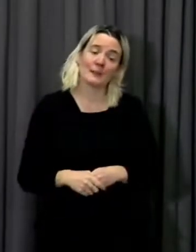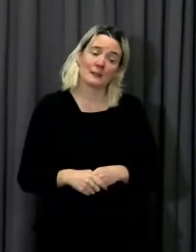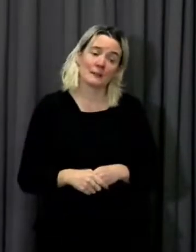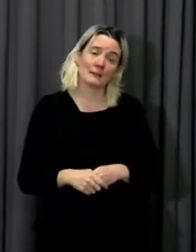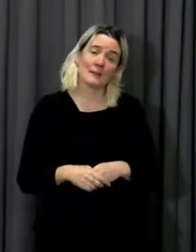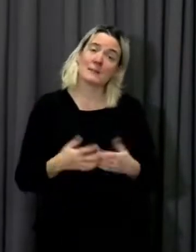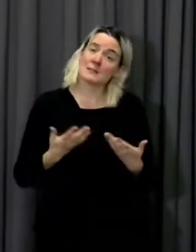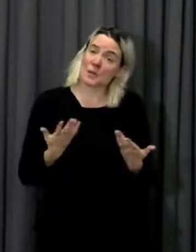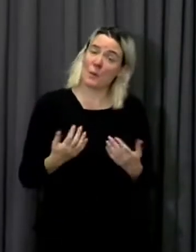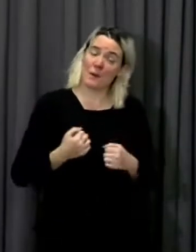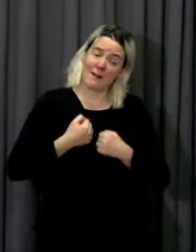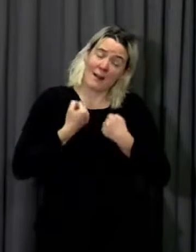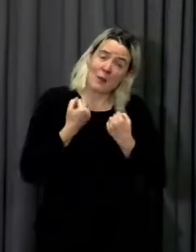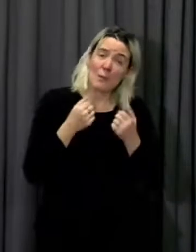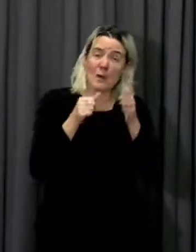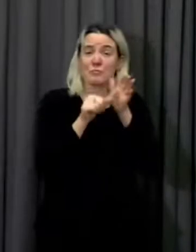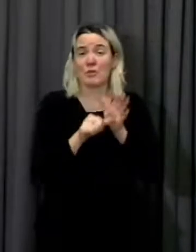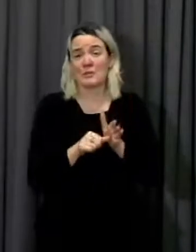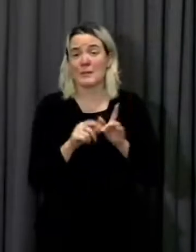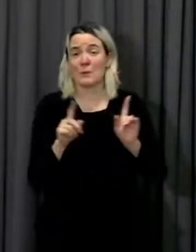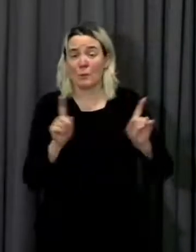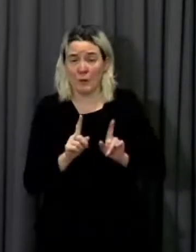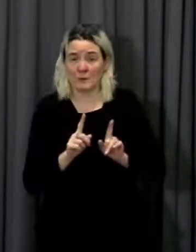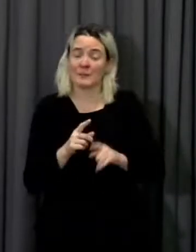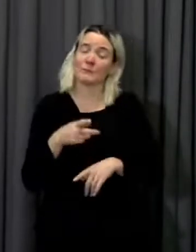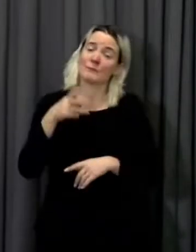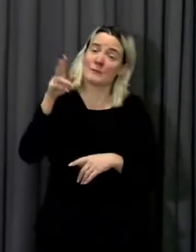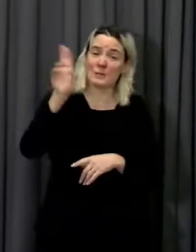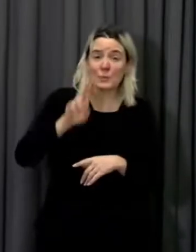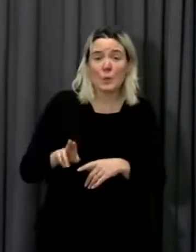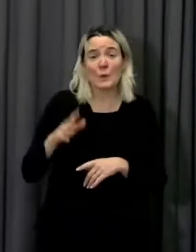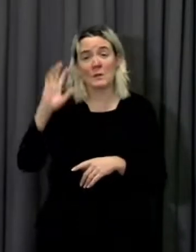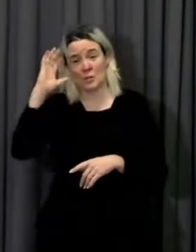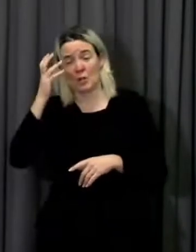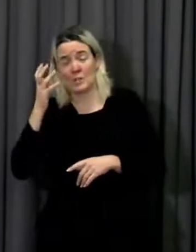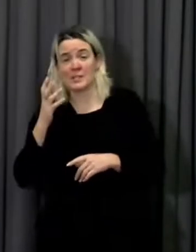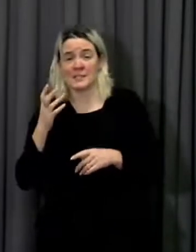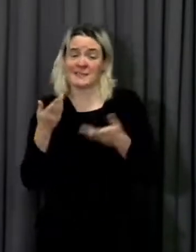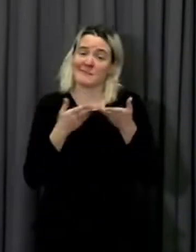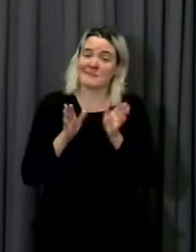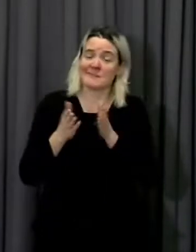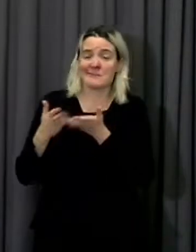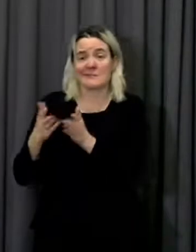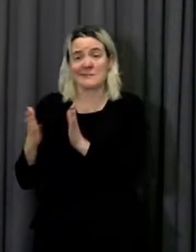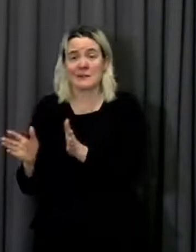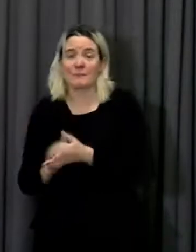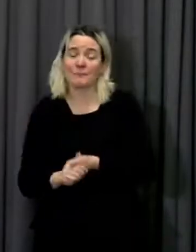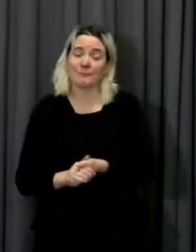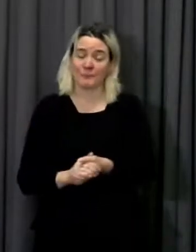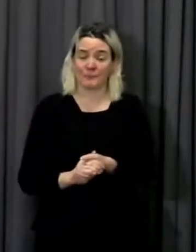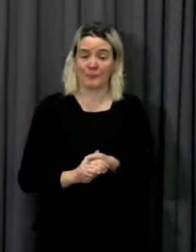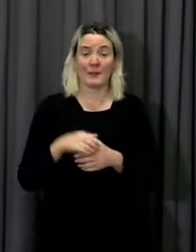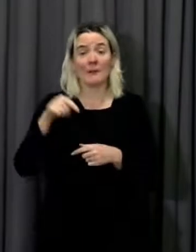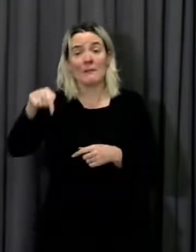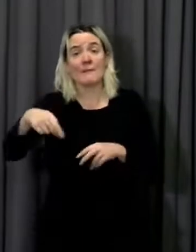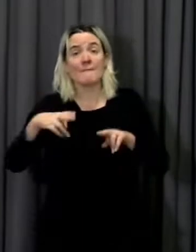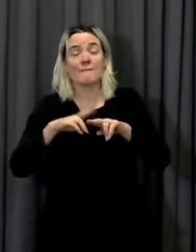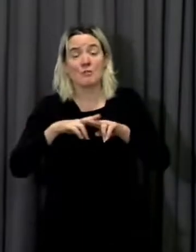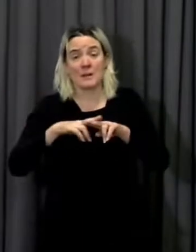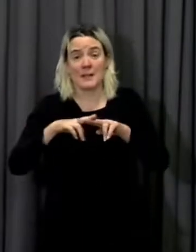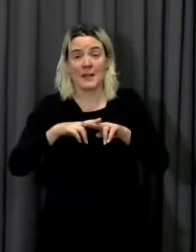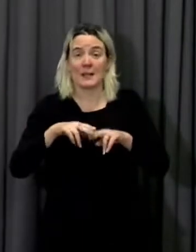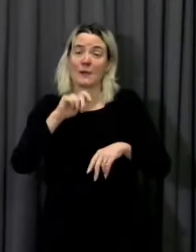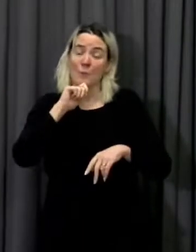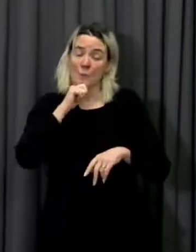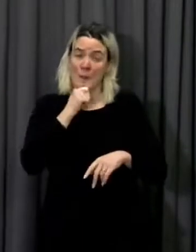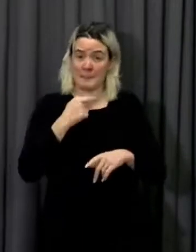school is absolutely our priority. On Friday, the First Minister will be setting out the results of the three week